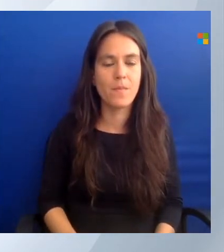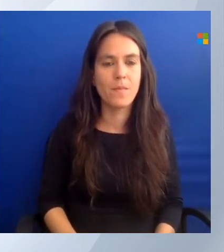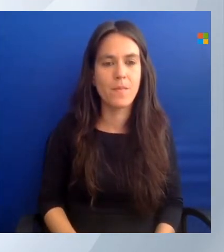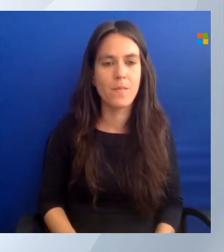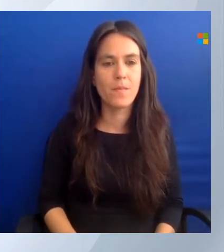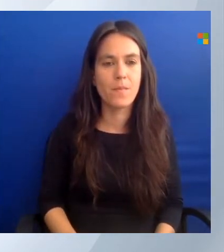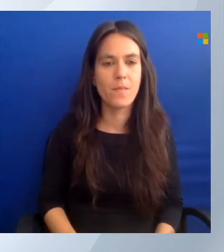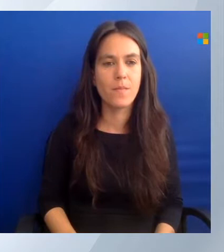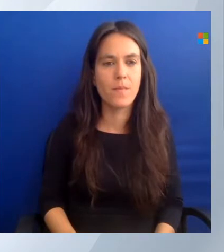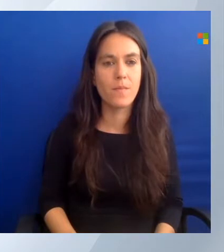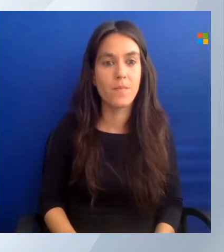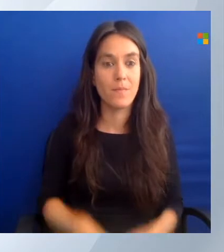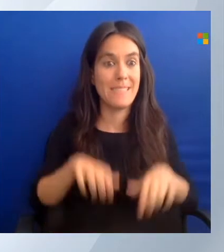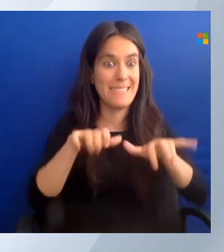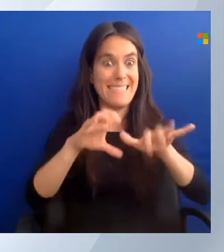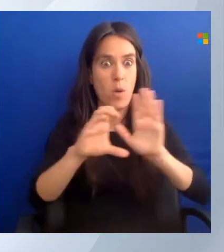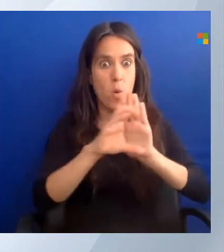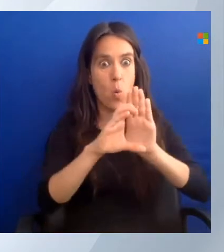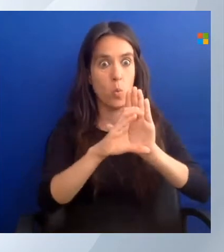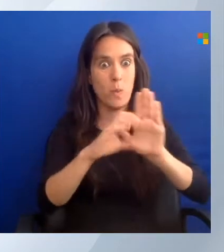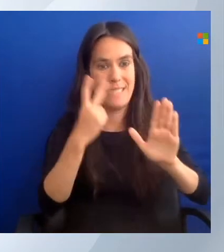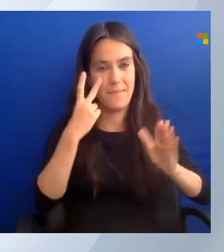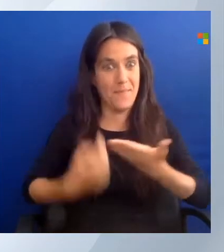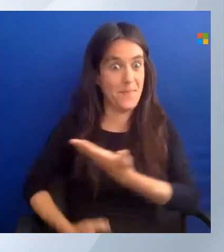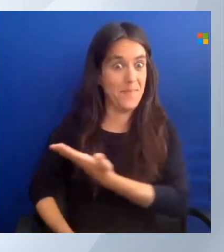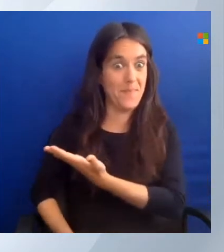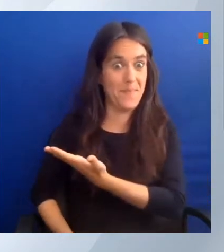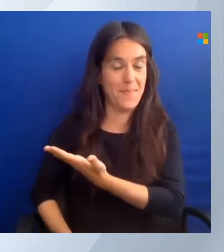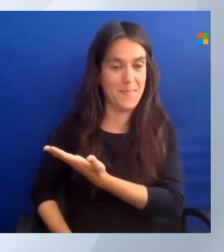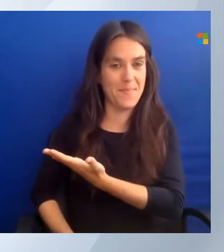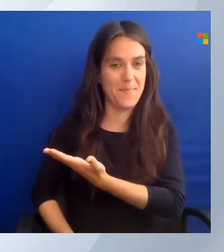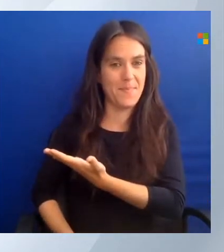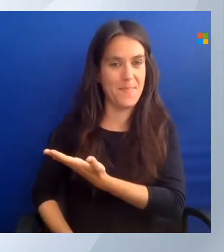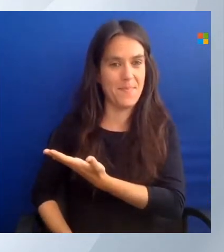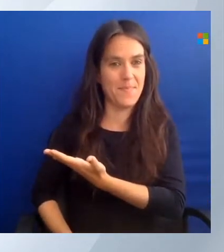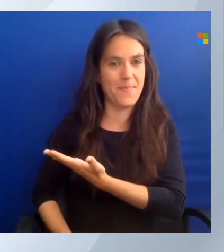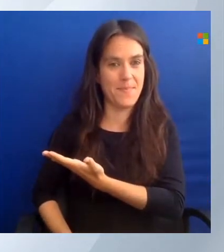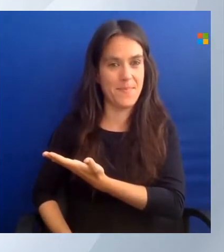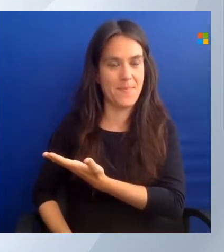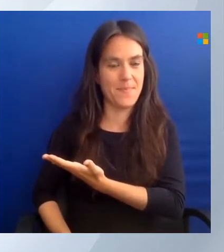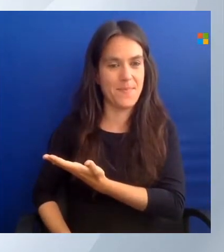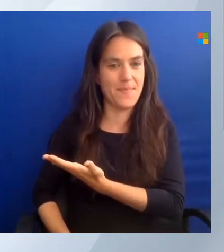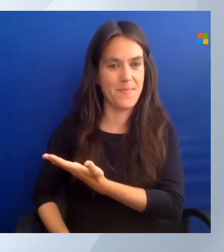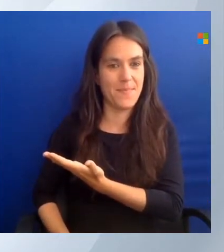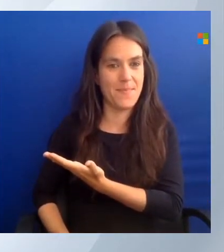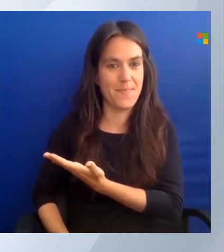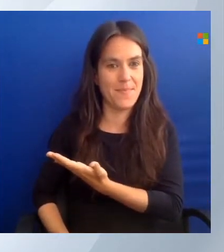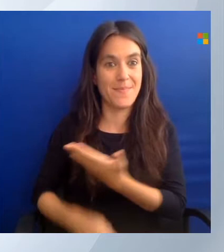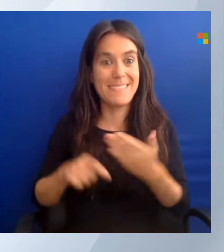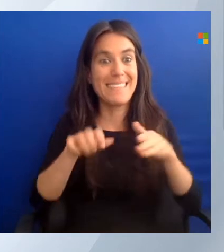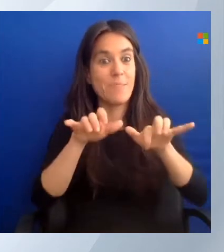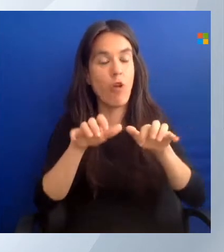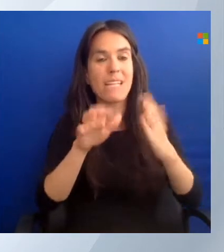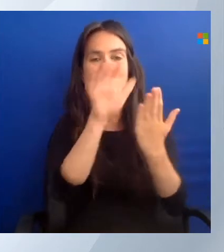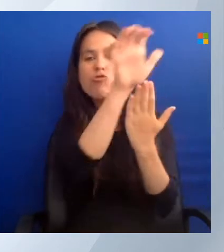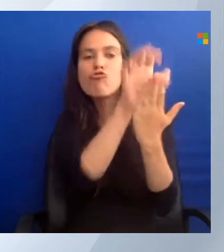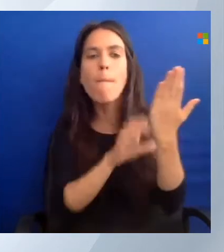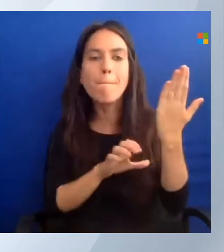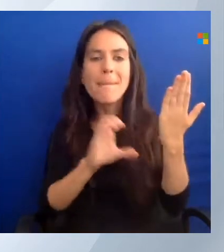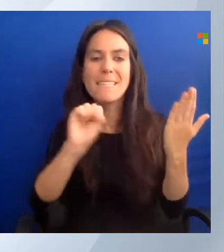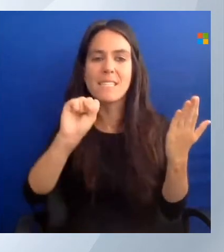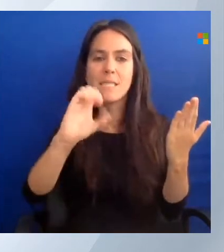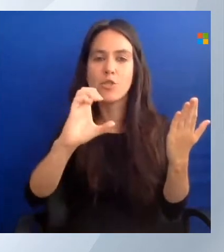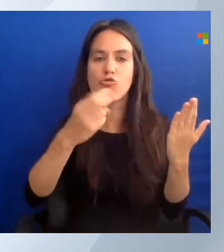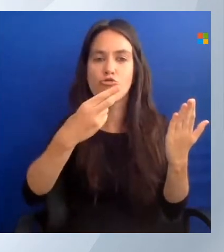And here I have a place where I can create a script. So like a